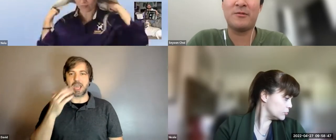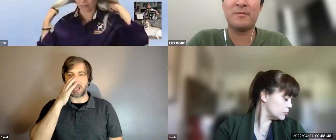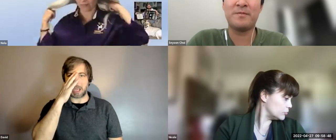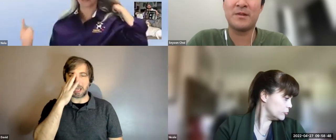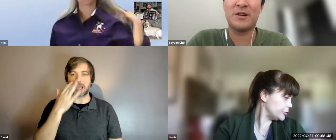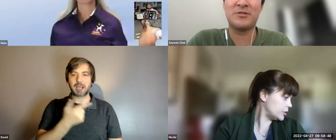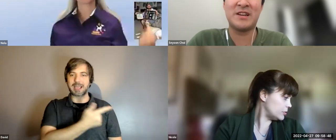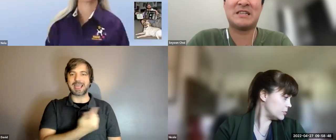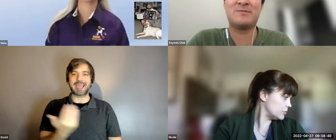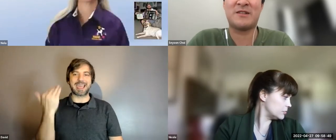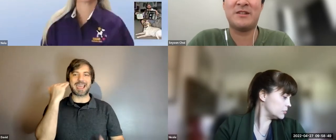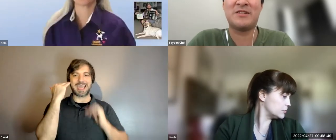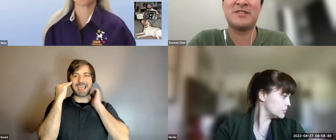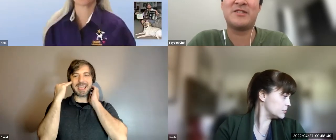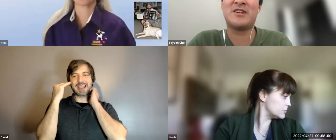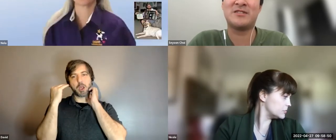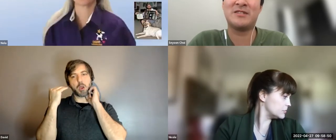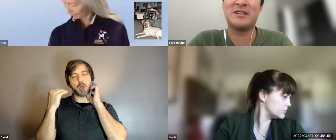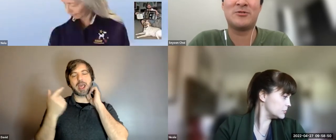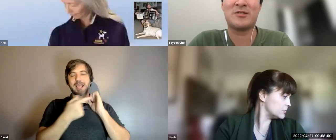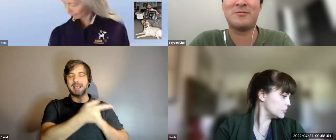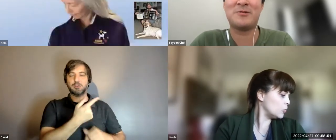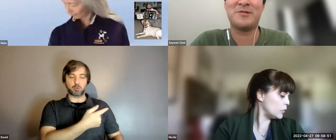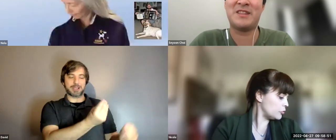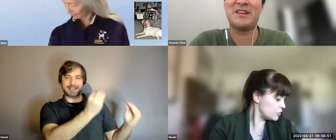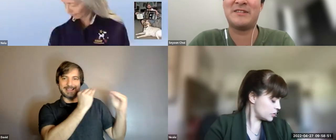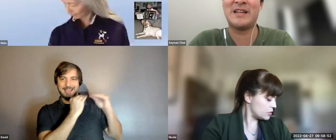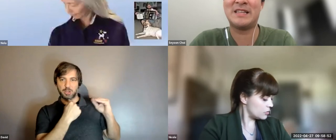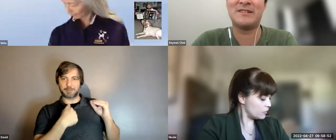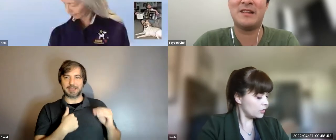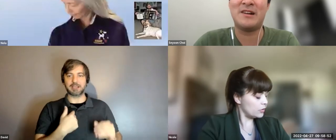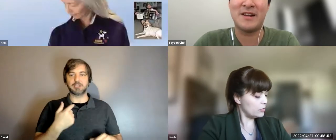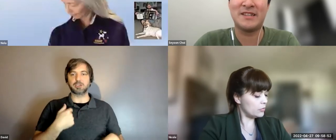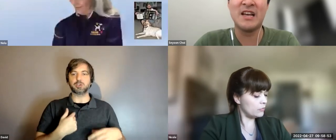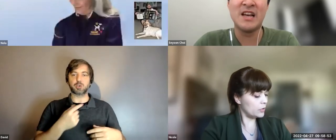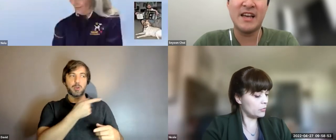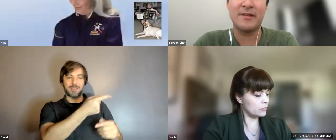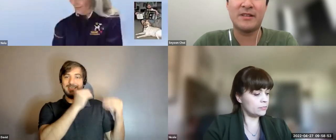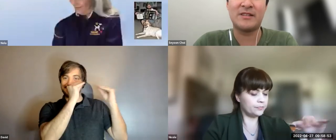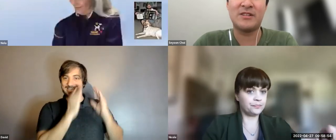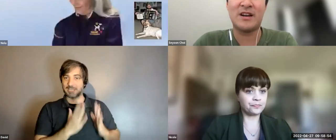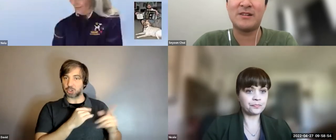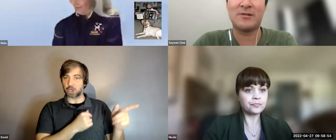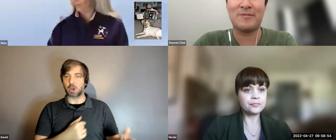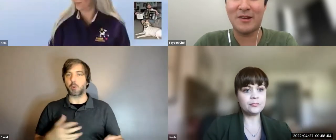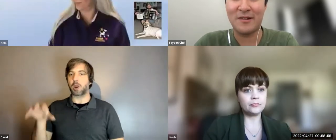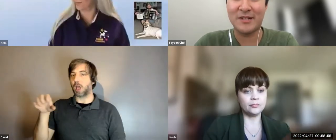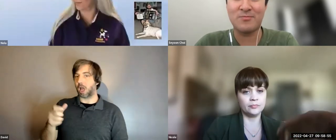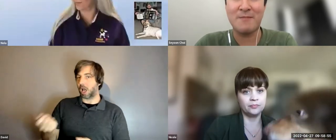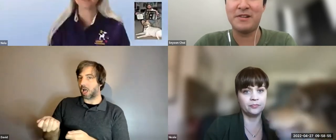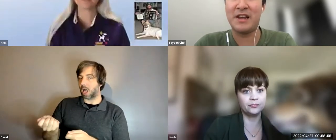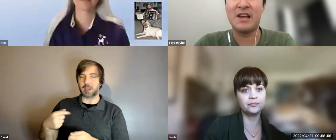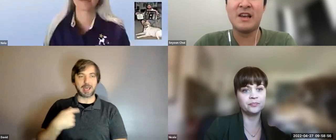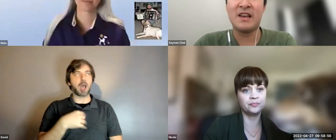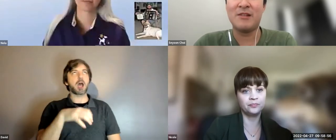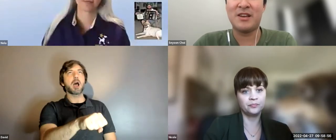how what you could expect when you get your dog so the instructor would be holding the other end of the harness and you did teach you how to grip the harness